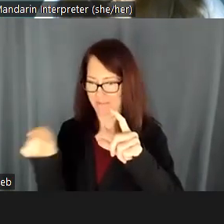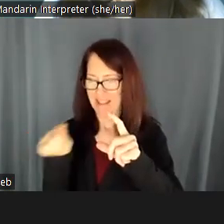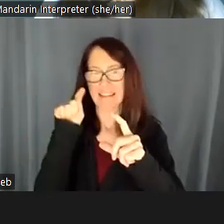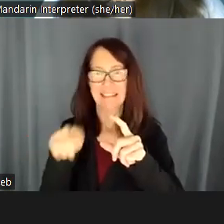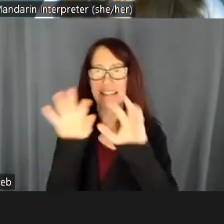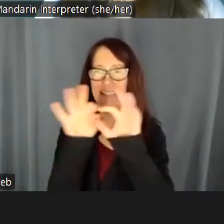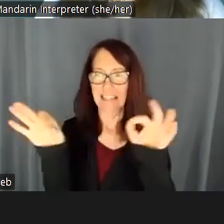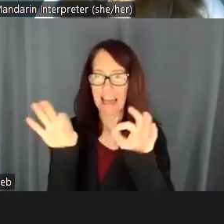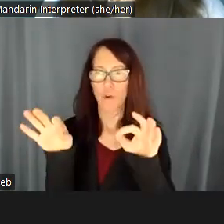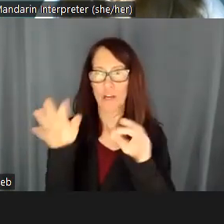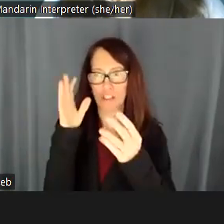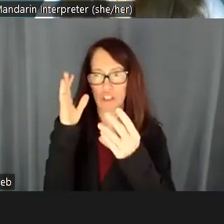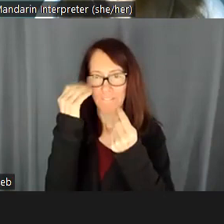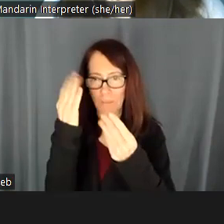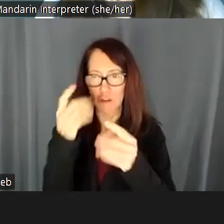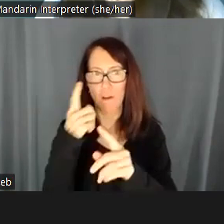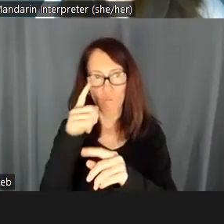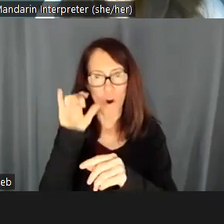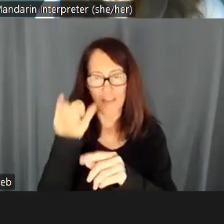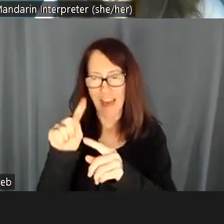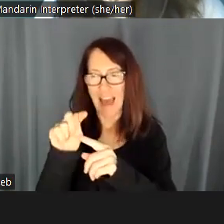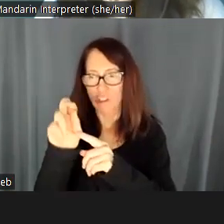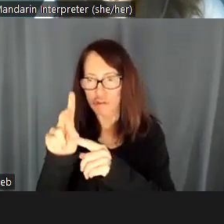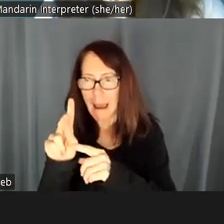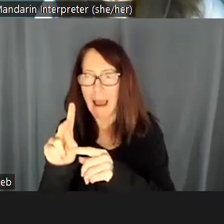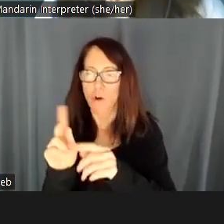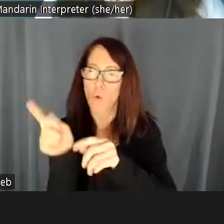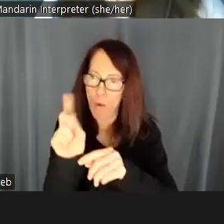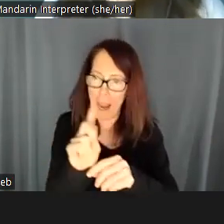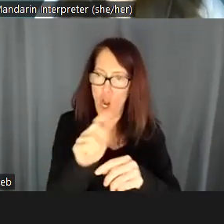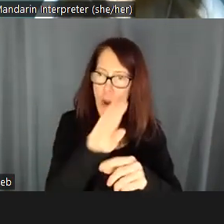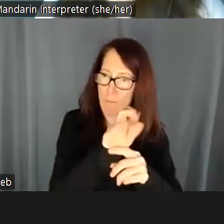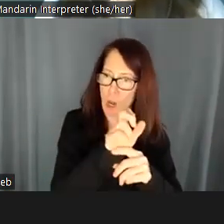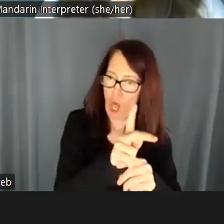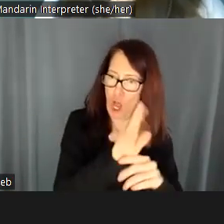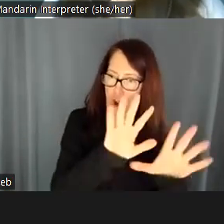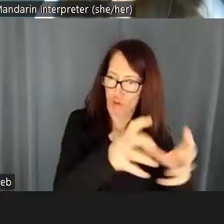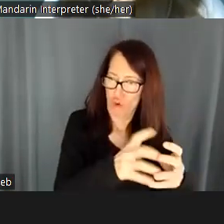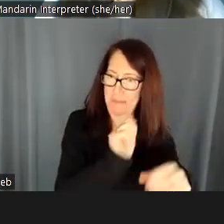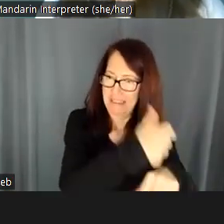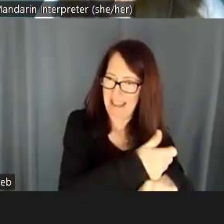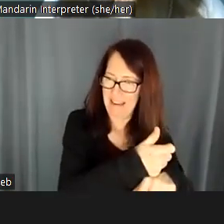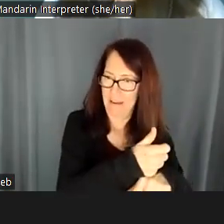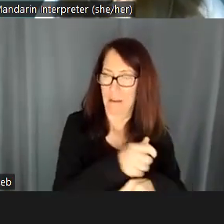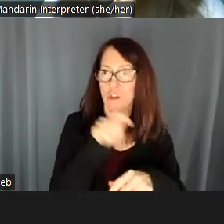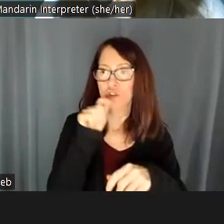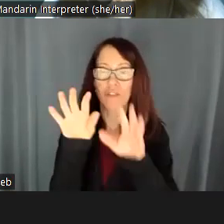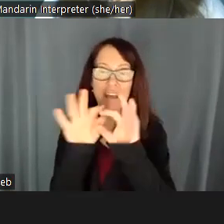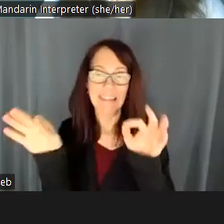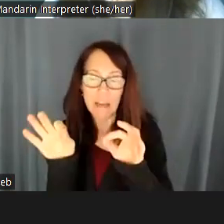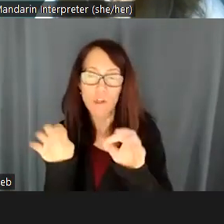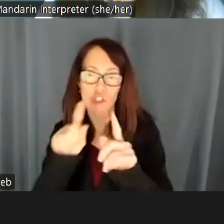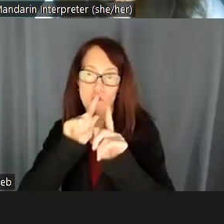track in which that block group is located. So the language is reported out at the track level,